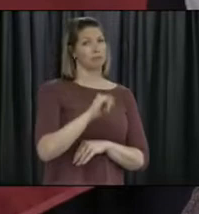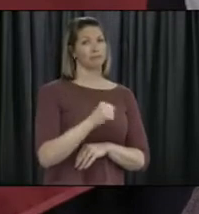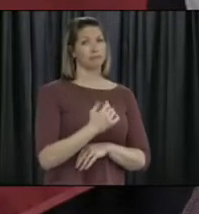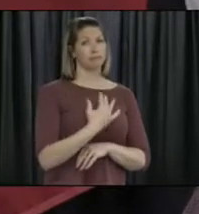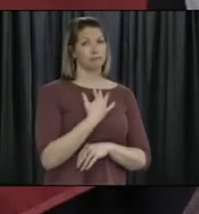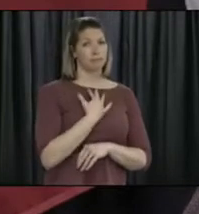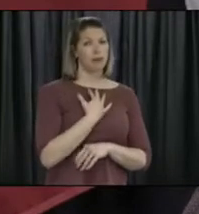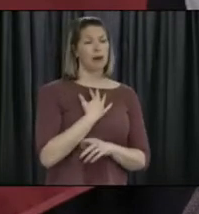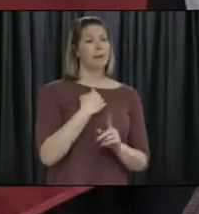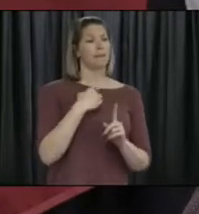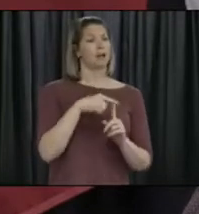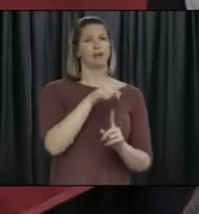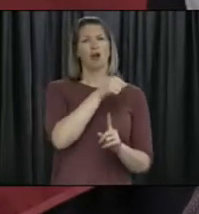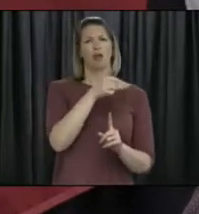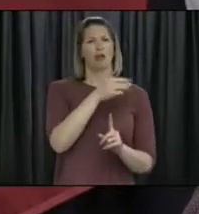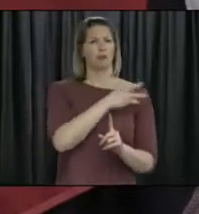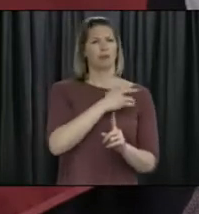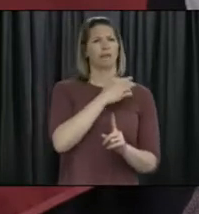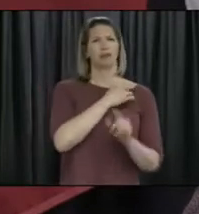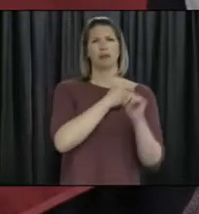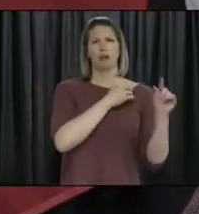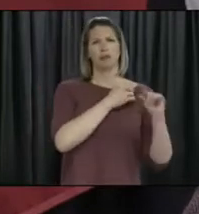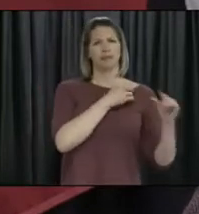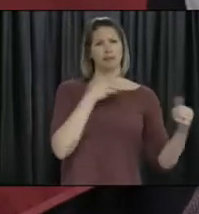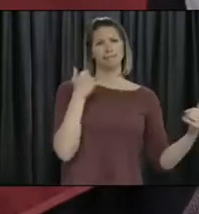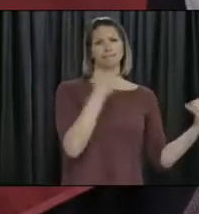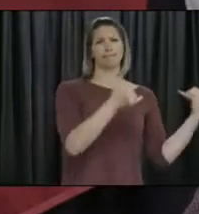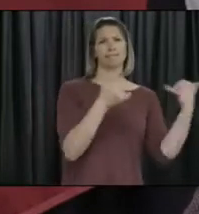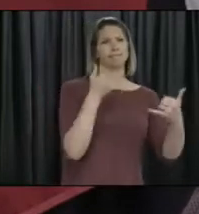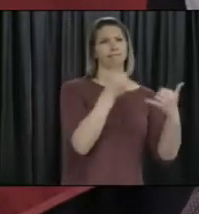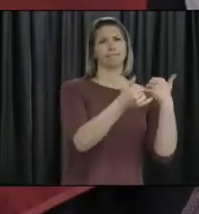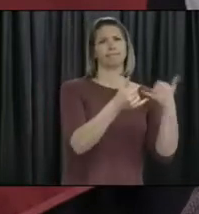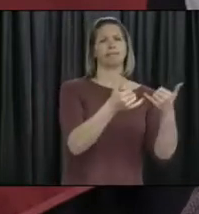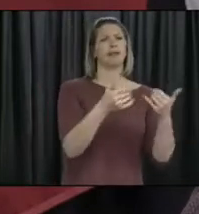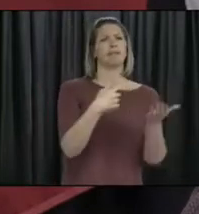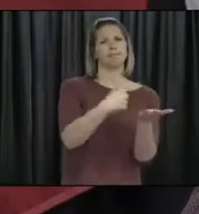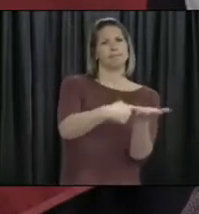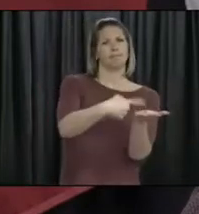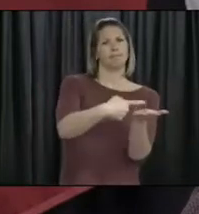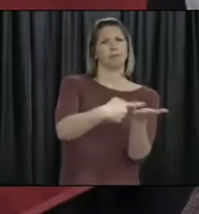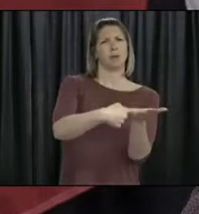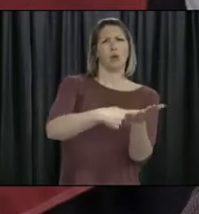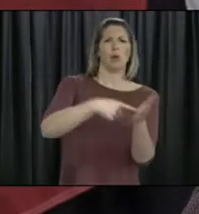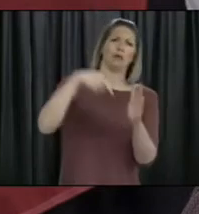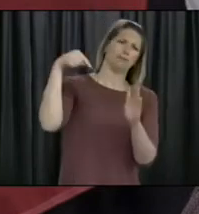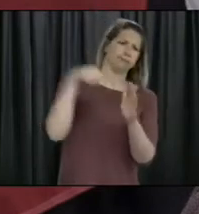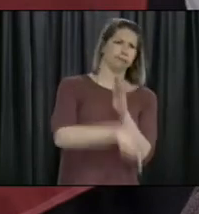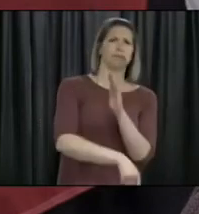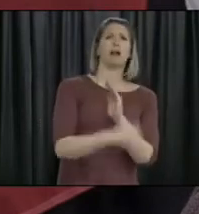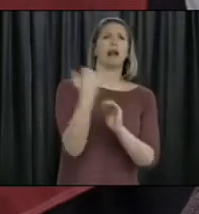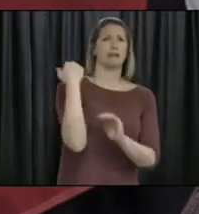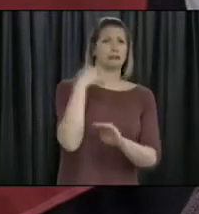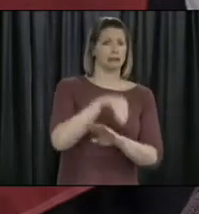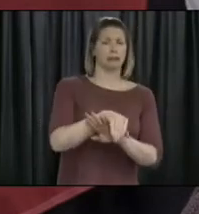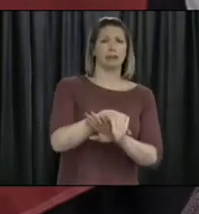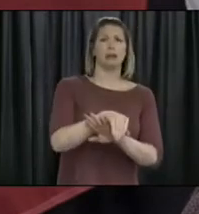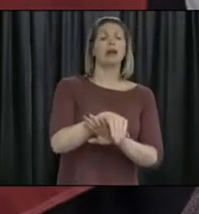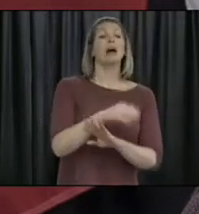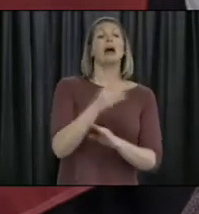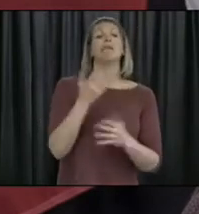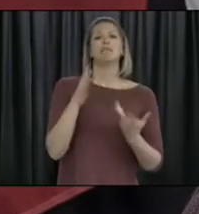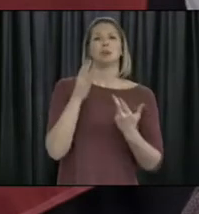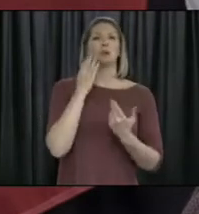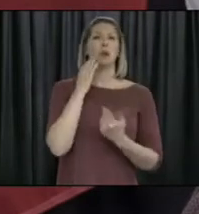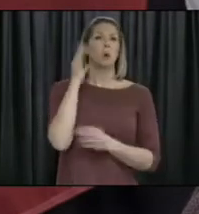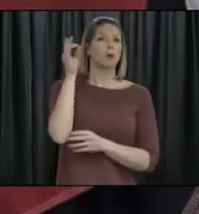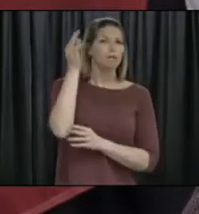We know that there are measures that we put in place, that some of which will be cost-shared, and some will be federally funded, and some will have